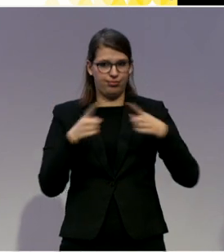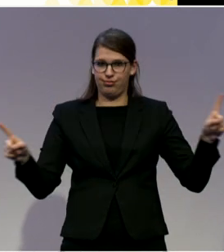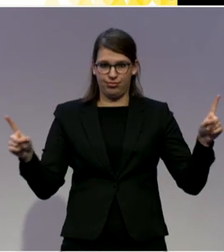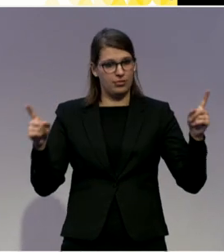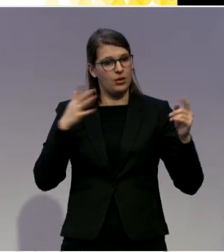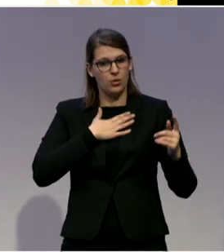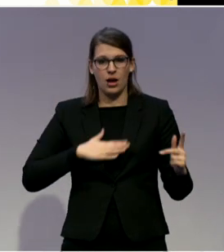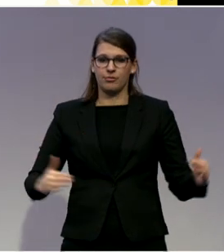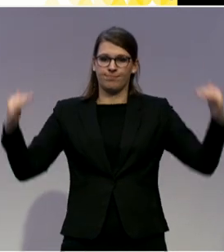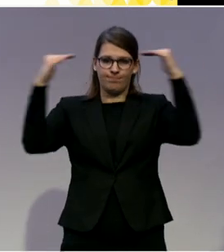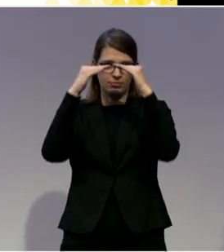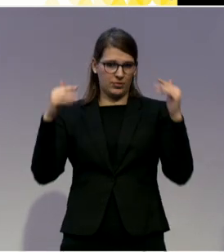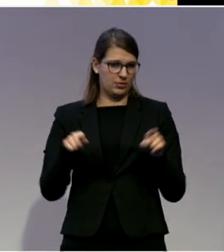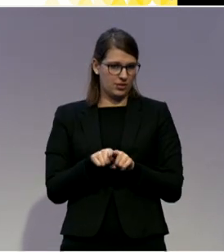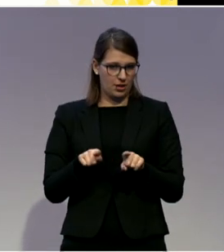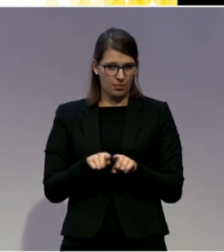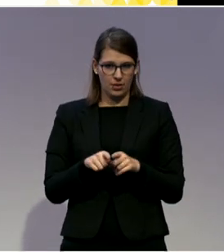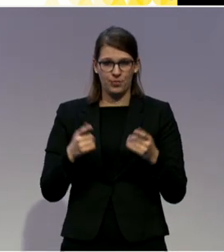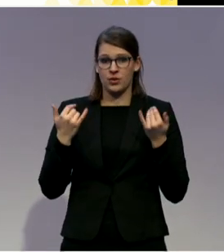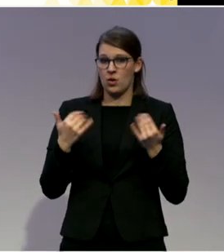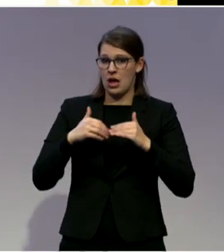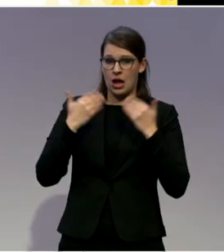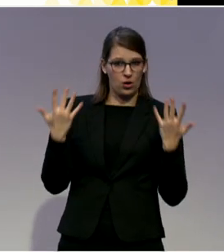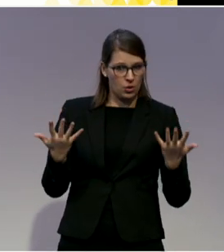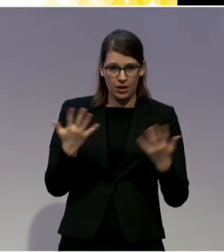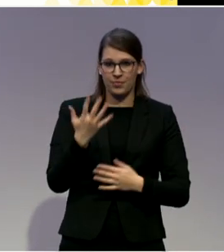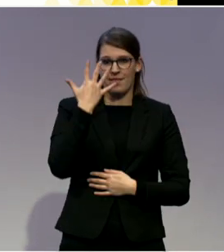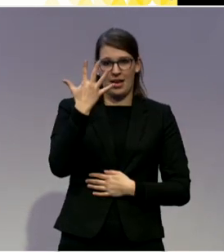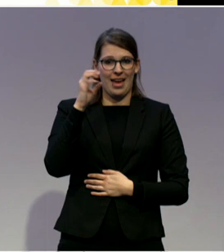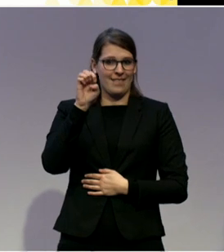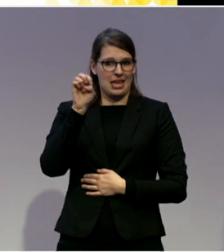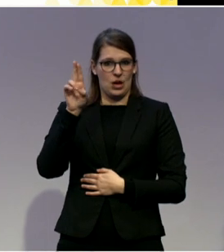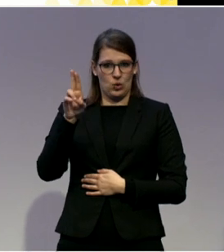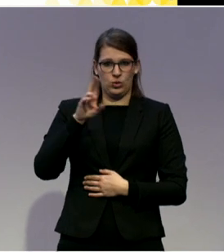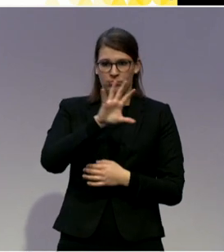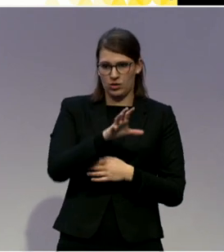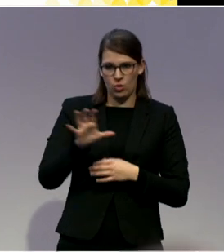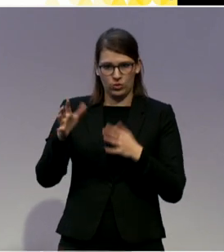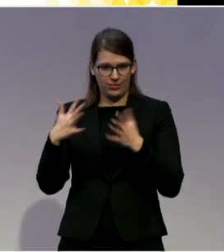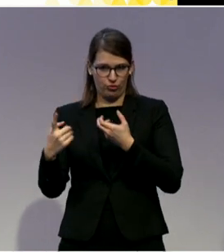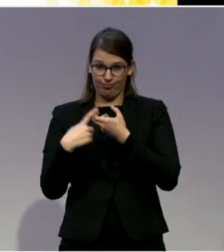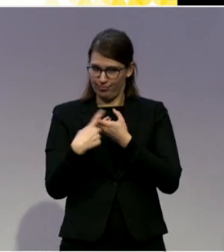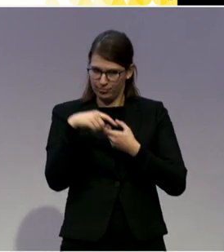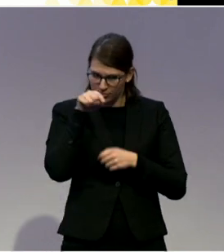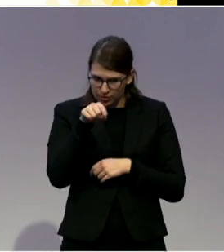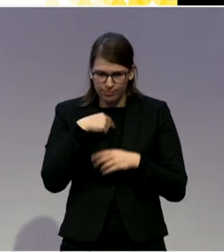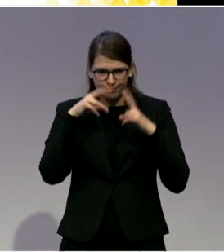EU member states which are Bulgaria, Finland, Ireland, Italy, and Slovakia.